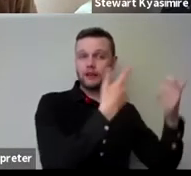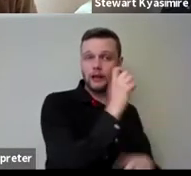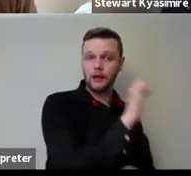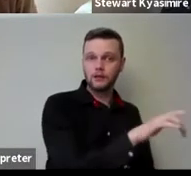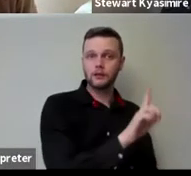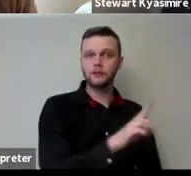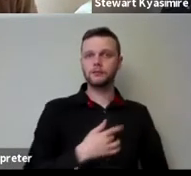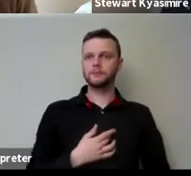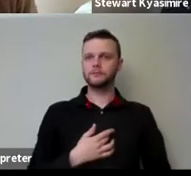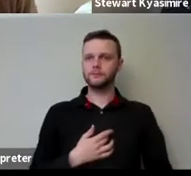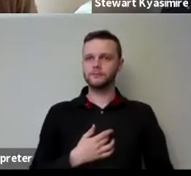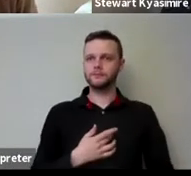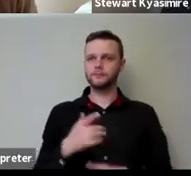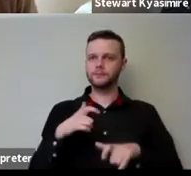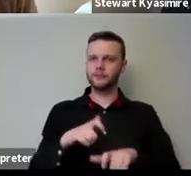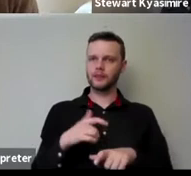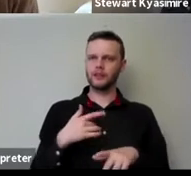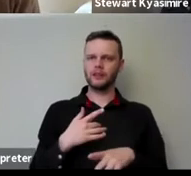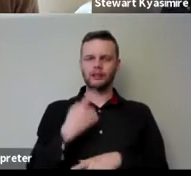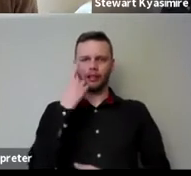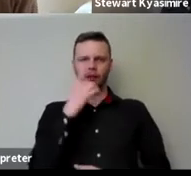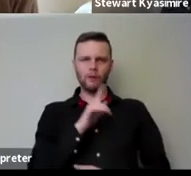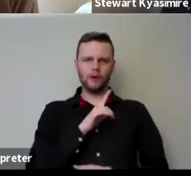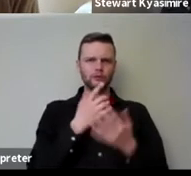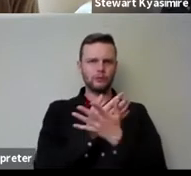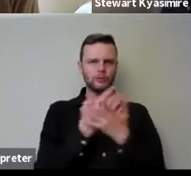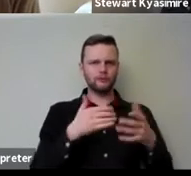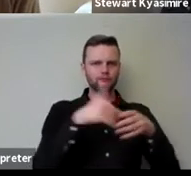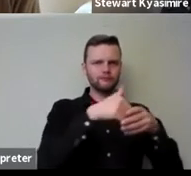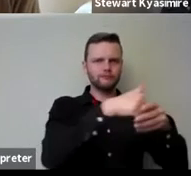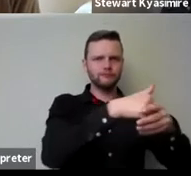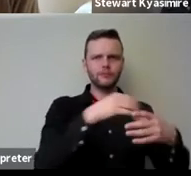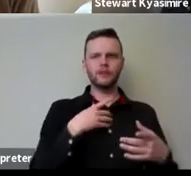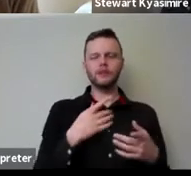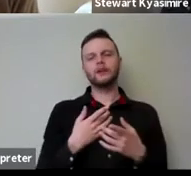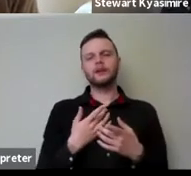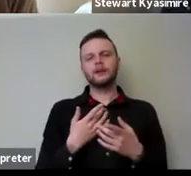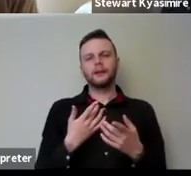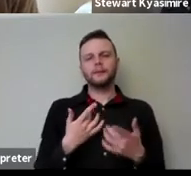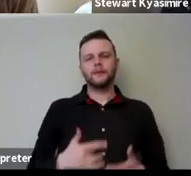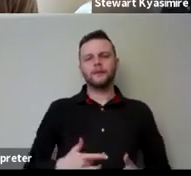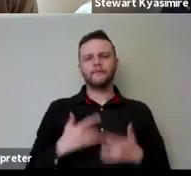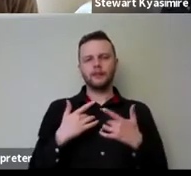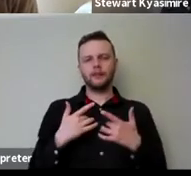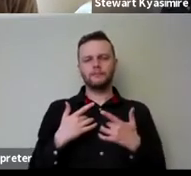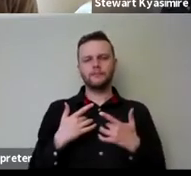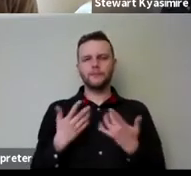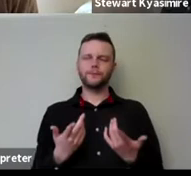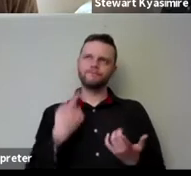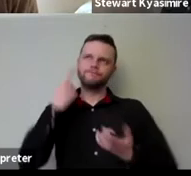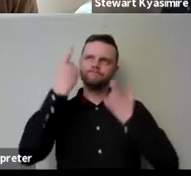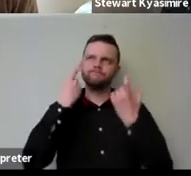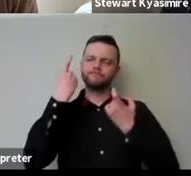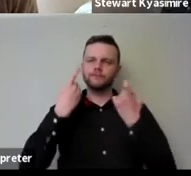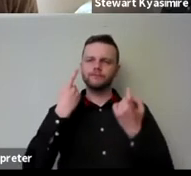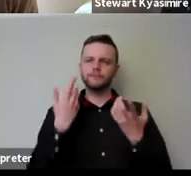why you'd want to kind of see so many or do so much i'm trying to get to the point it does it does for me sort of make me think about the